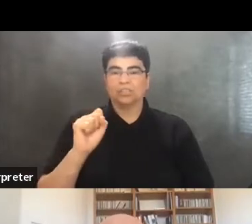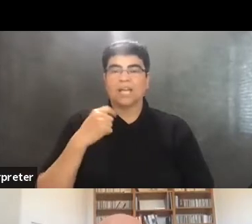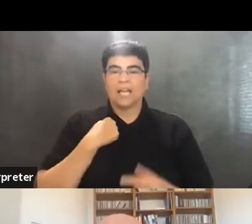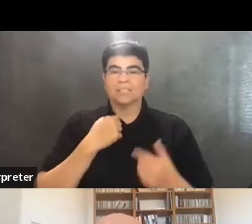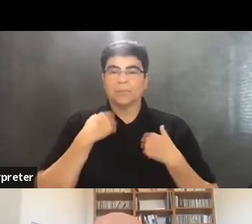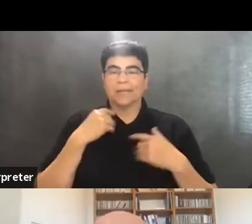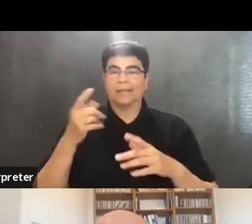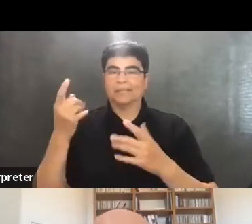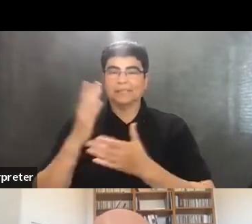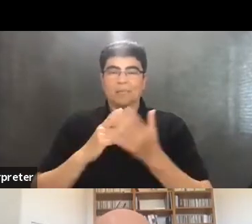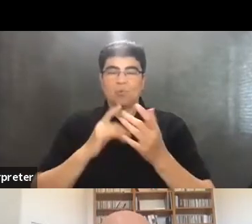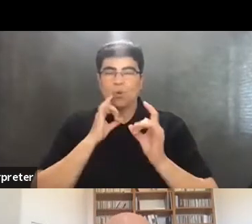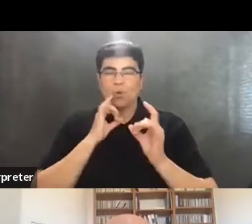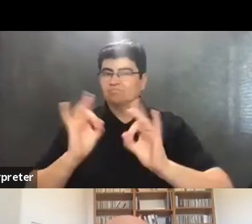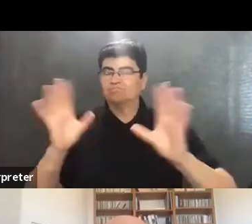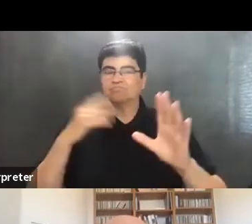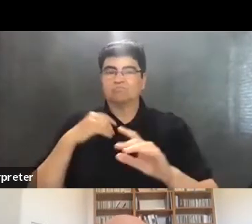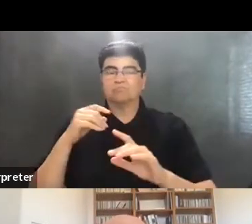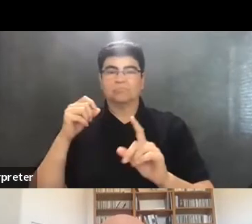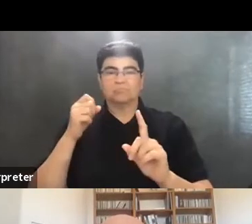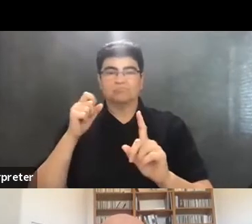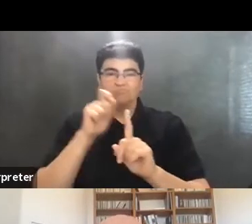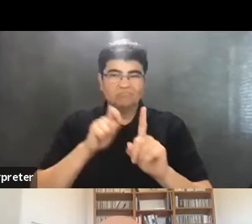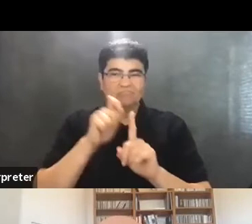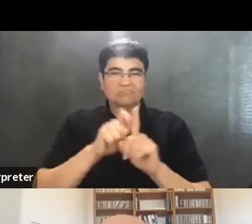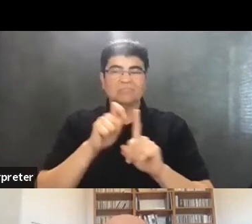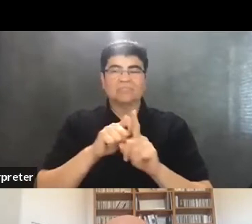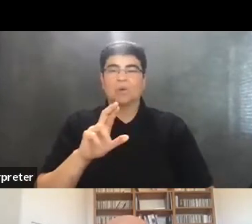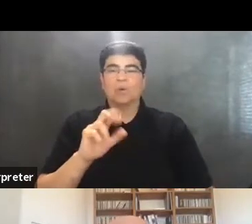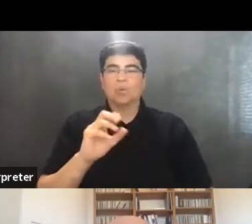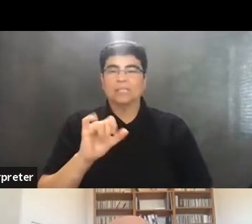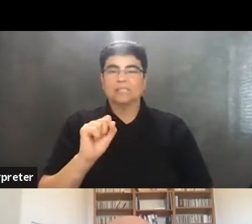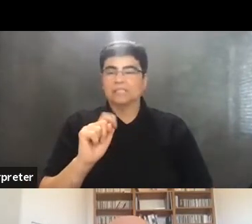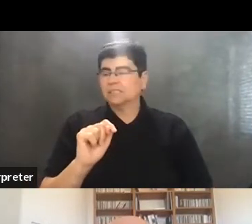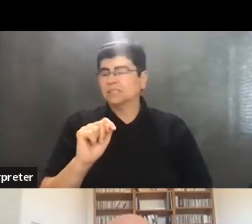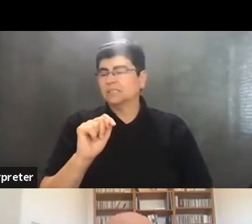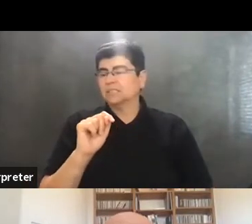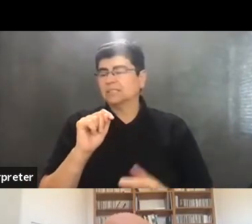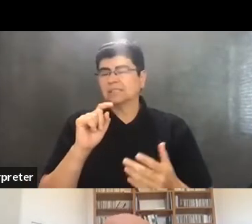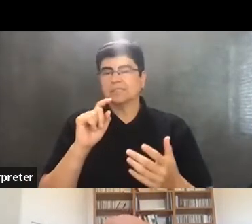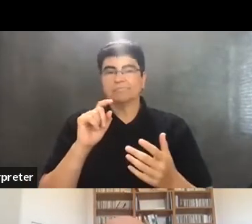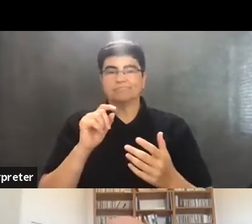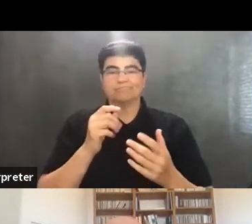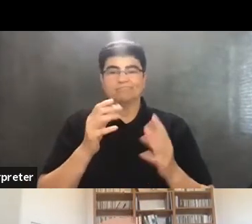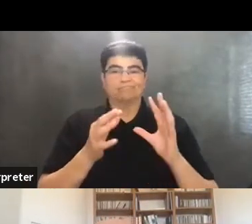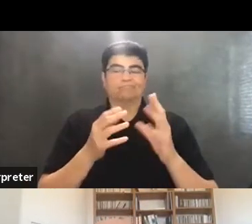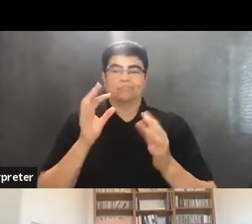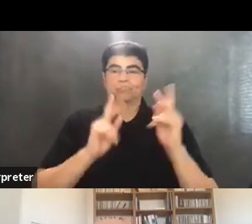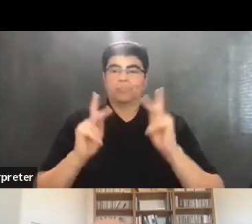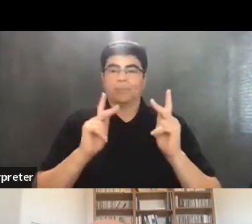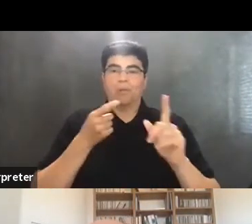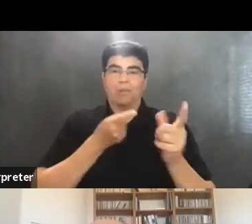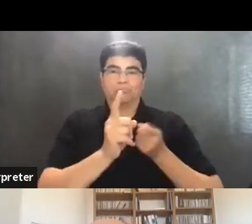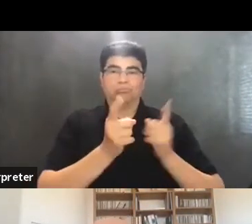some really debilitating racist expression coming